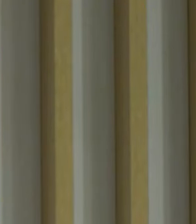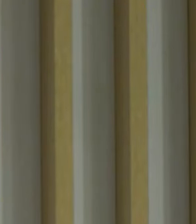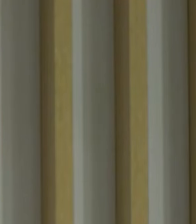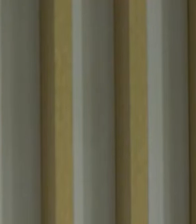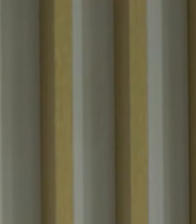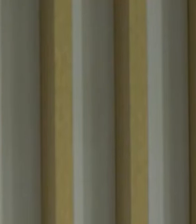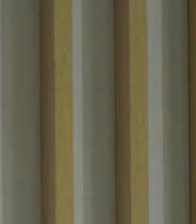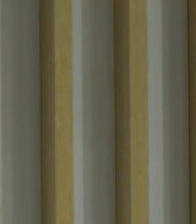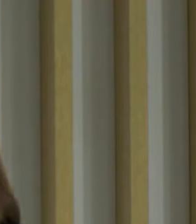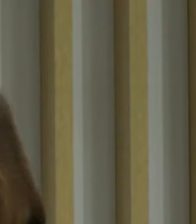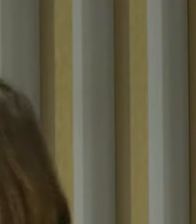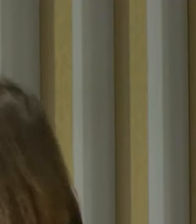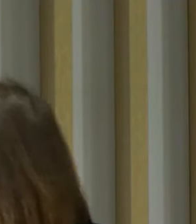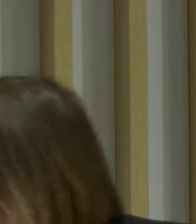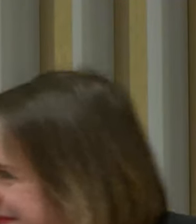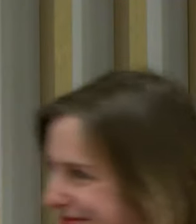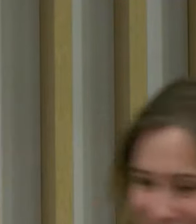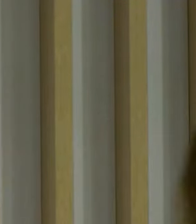Come on, Trent.